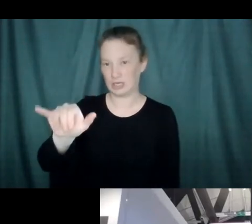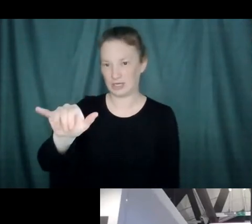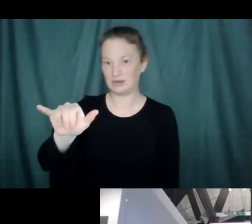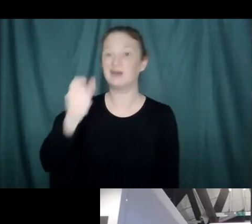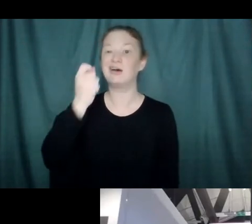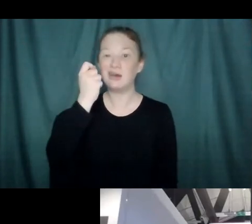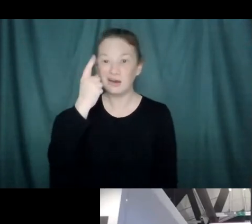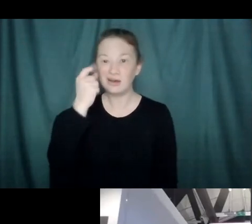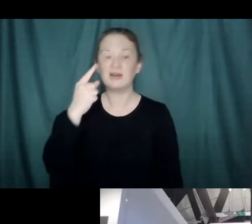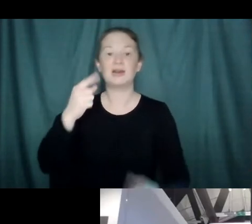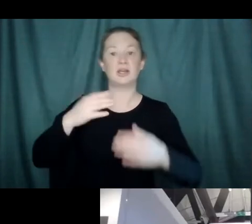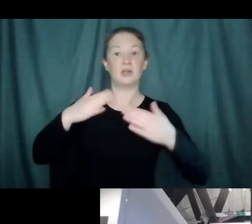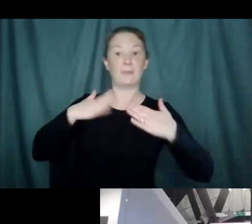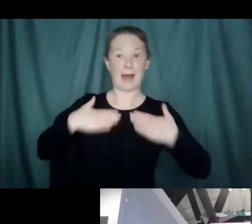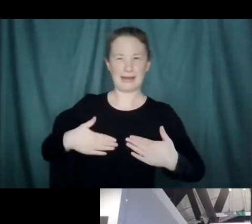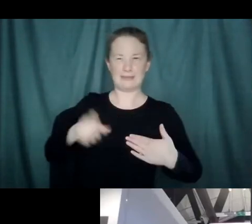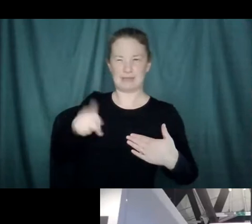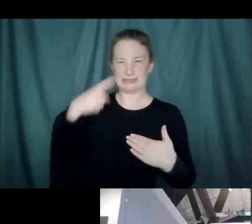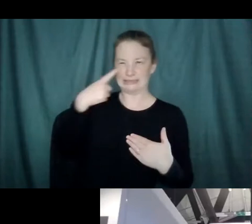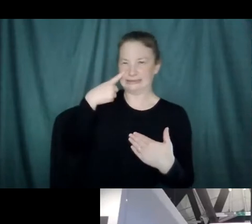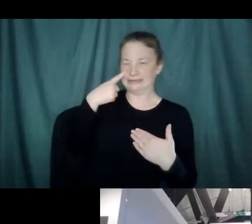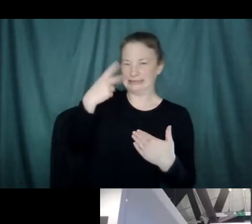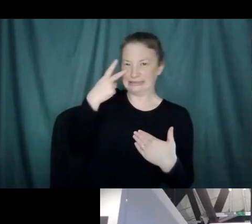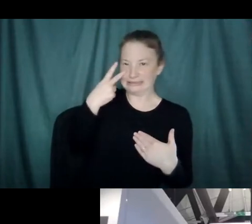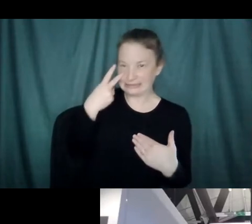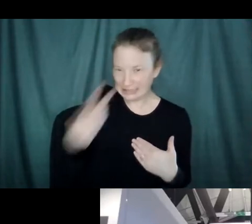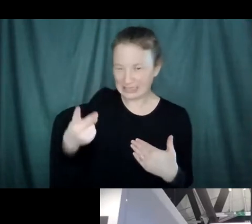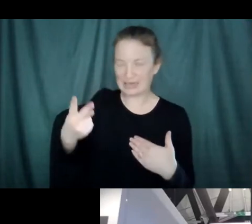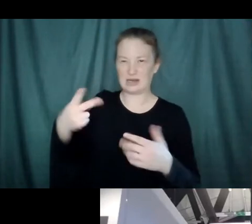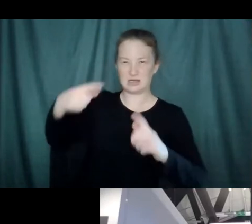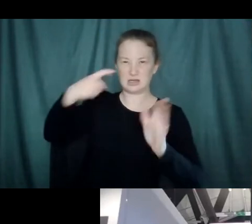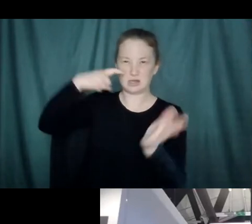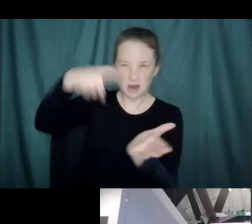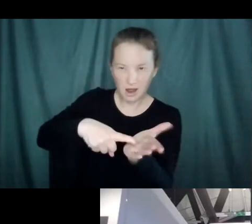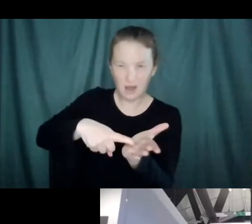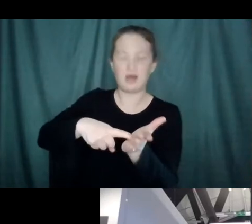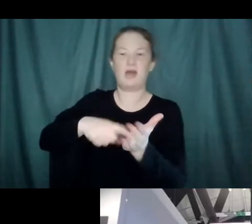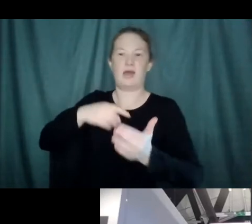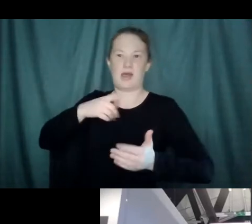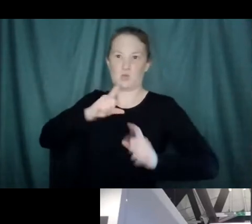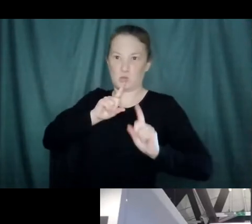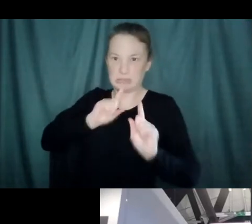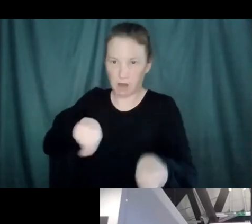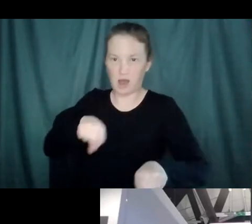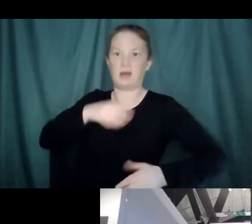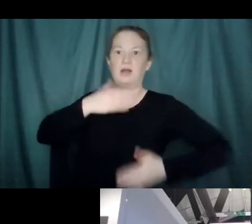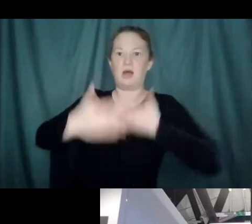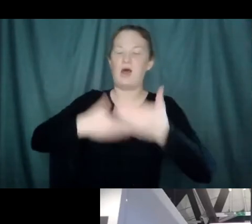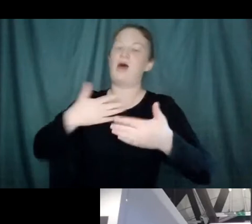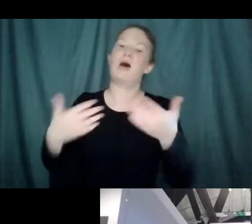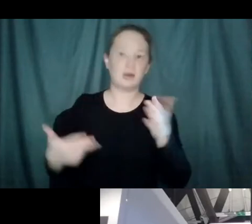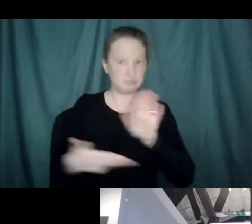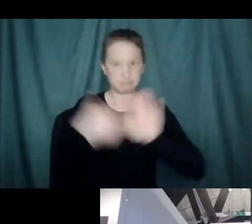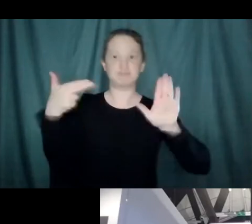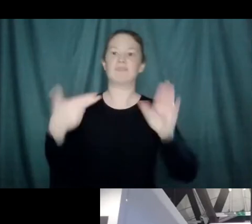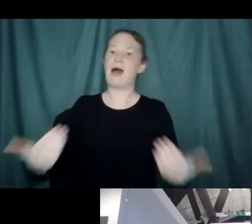seen its target and gone through this response. Right. Now, what a vaccine is, in broad